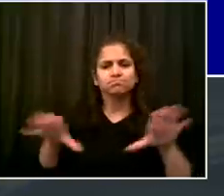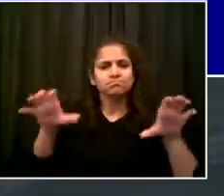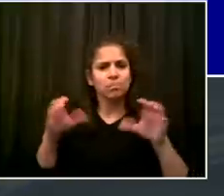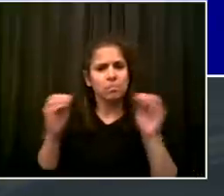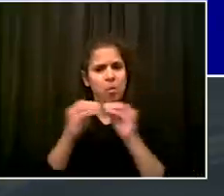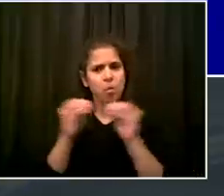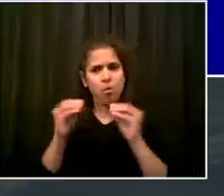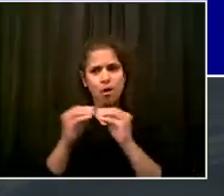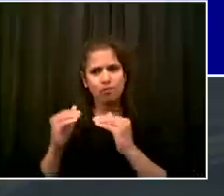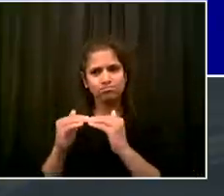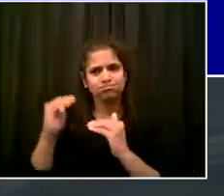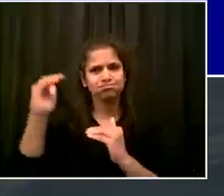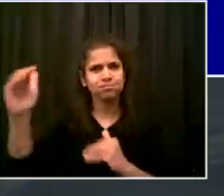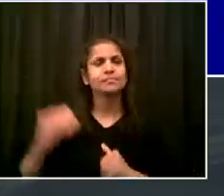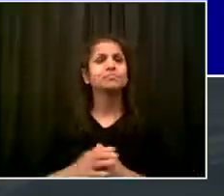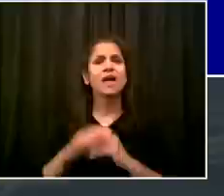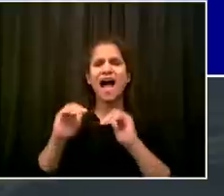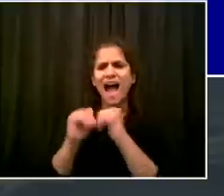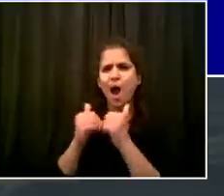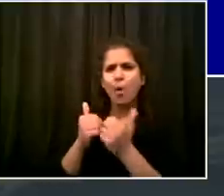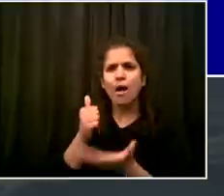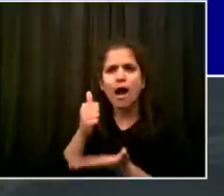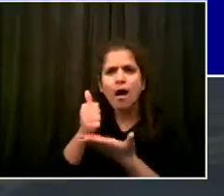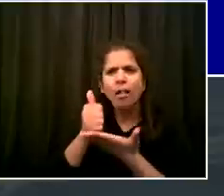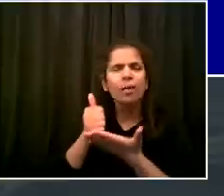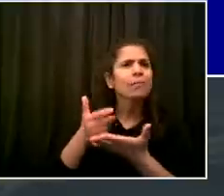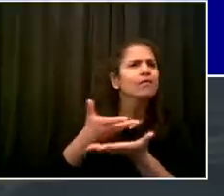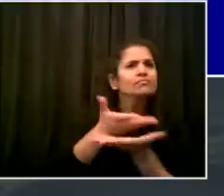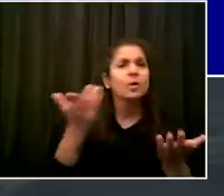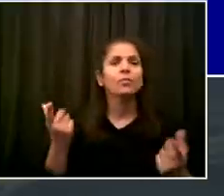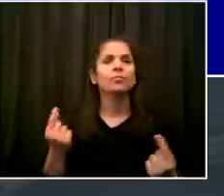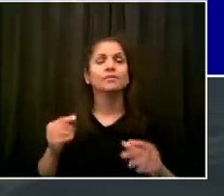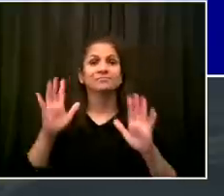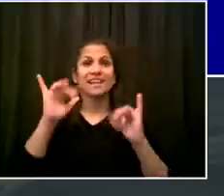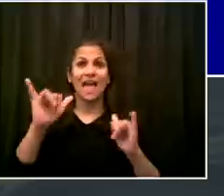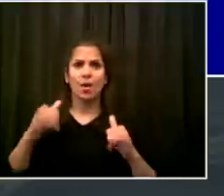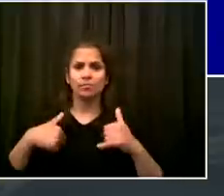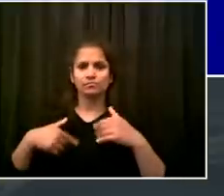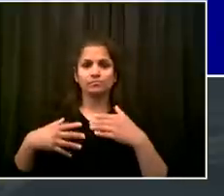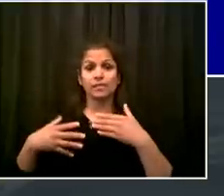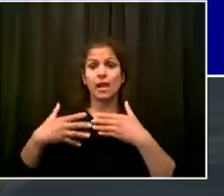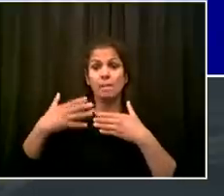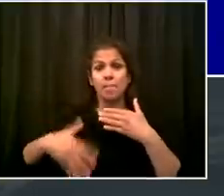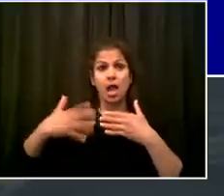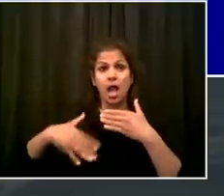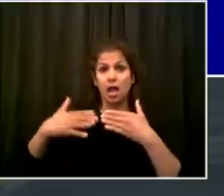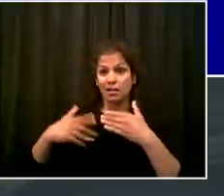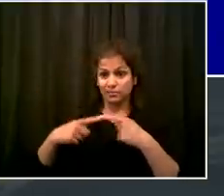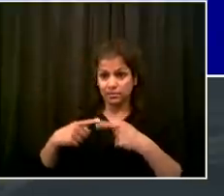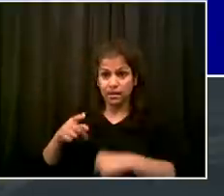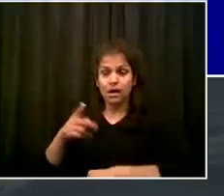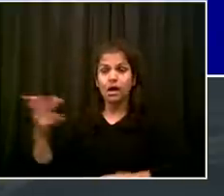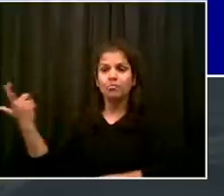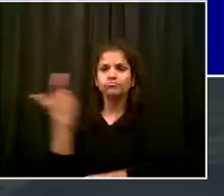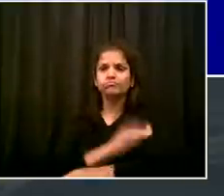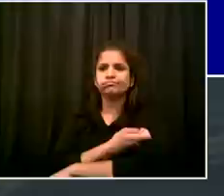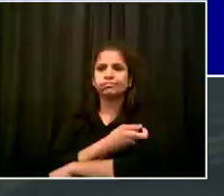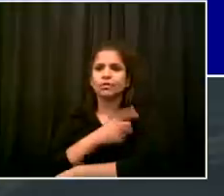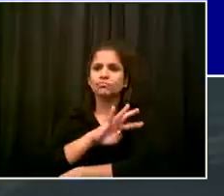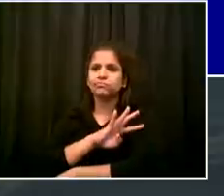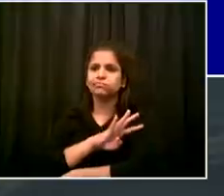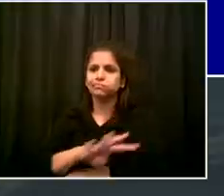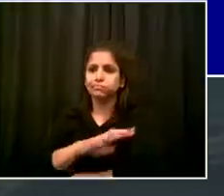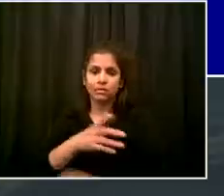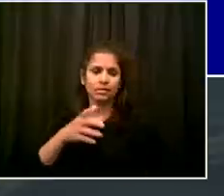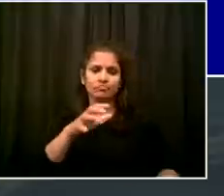way to help donate blood. We need New Yorkers who can give blood to give blood. It's a very important moment in